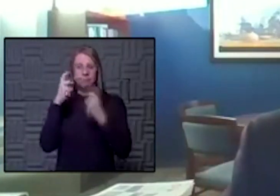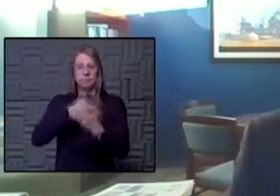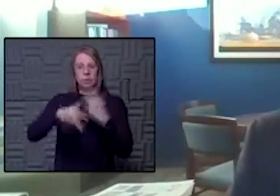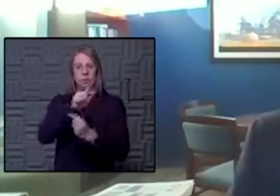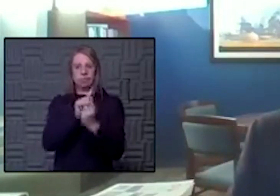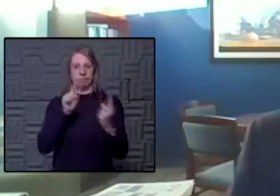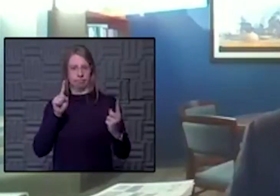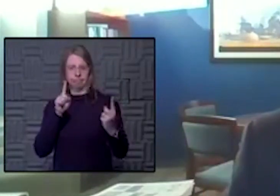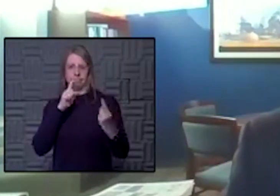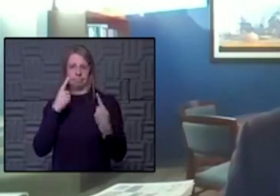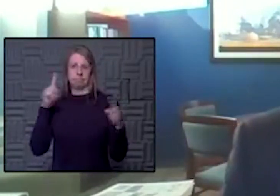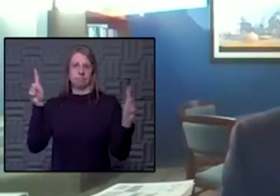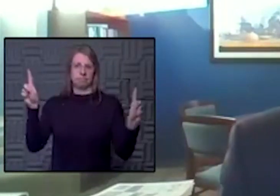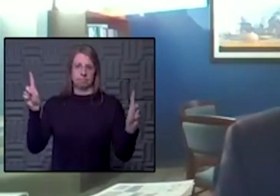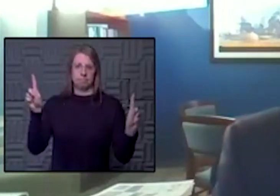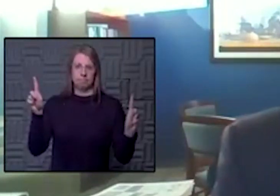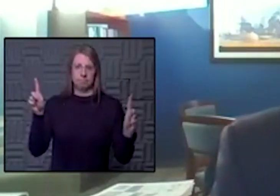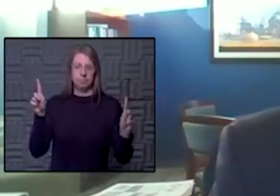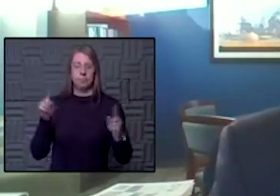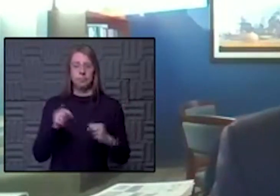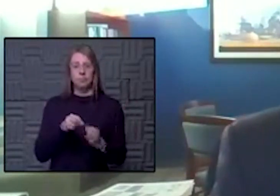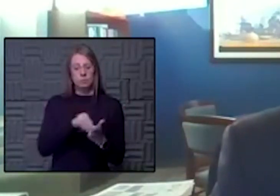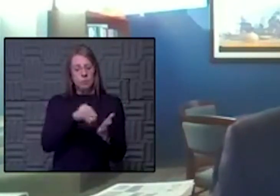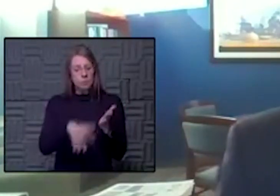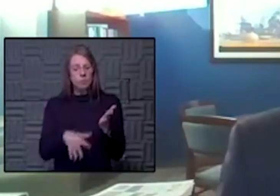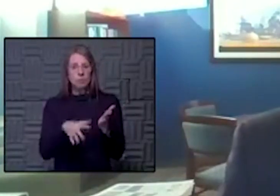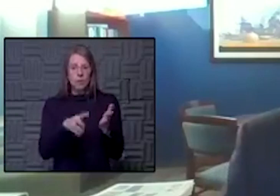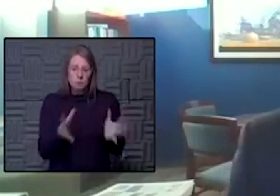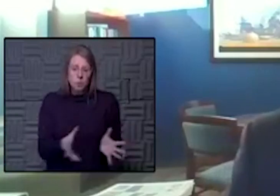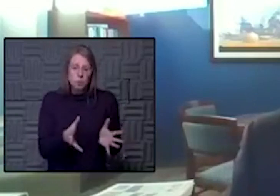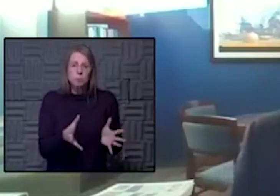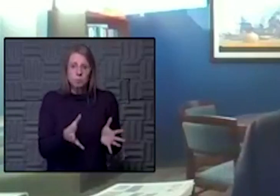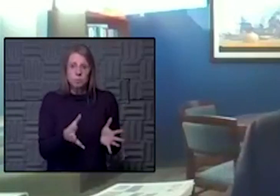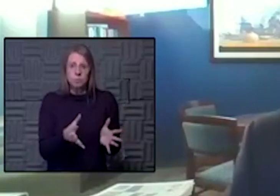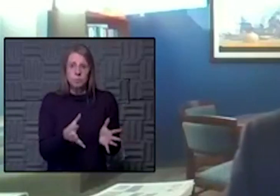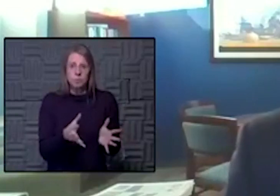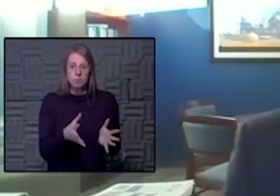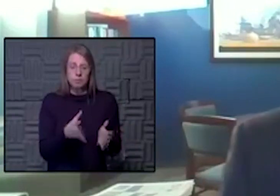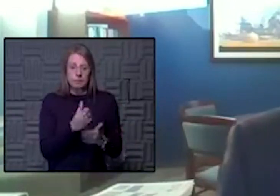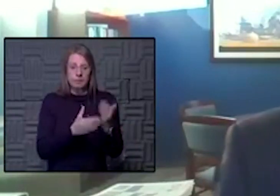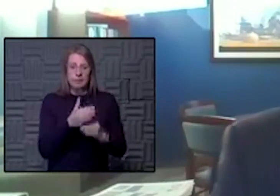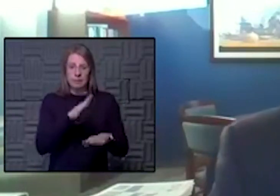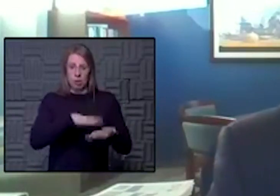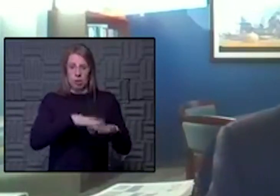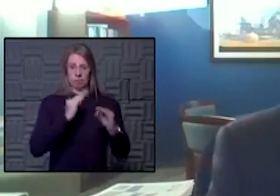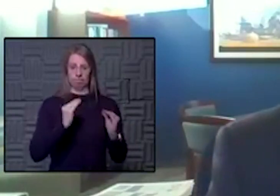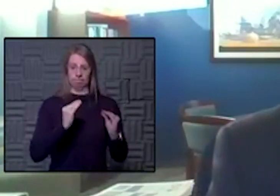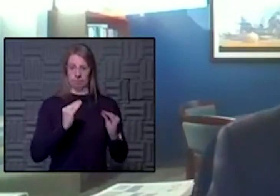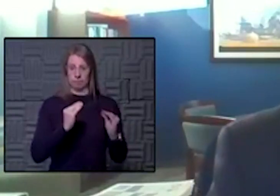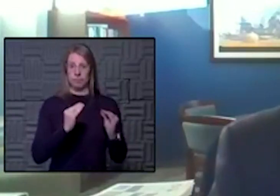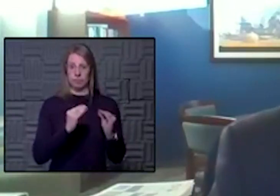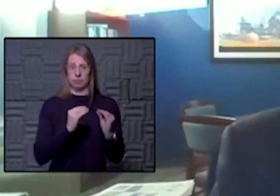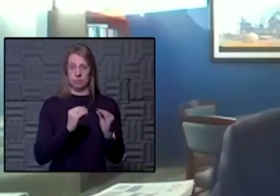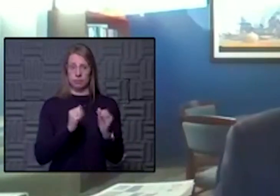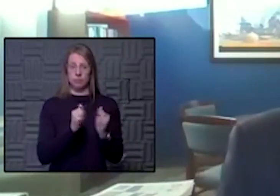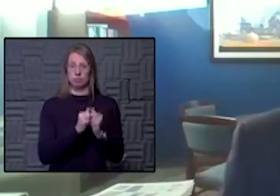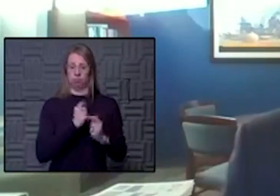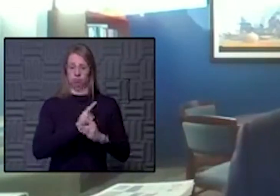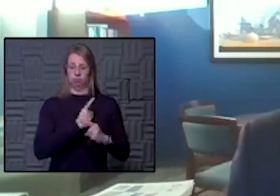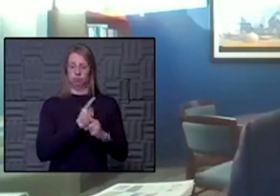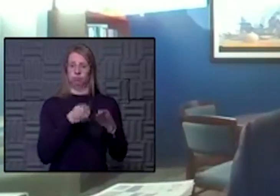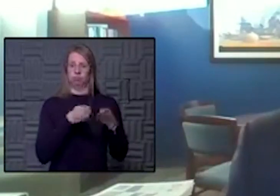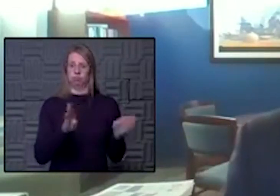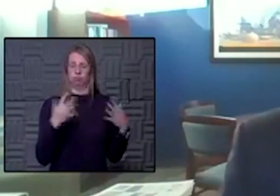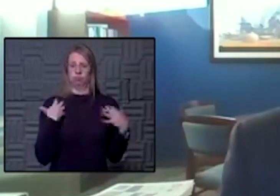work. So the students are encouraged that they're able to get some hands-on instruction with all the proper public health